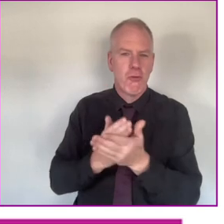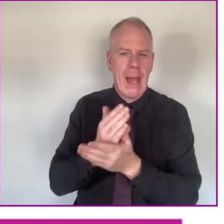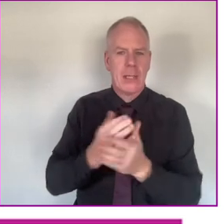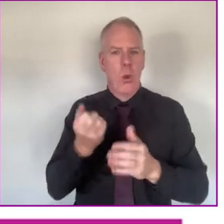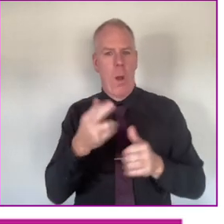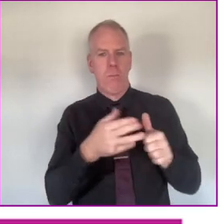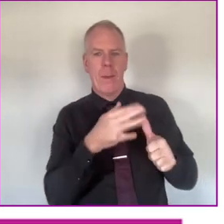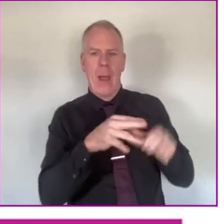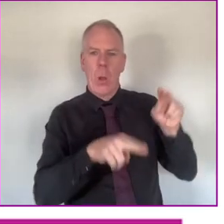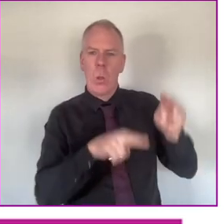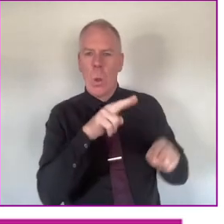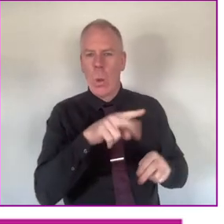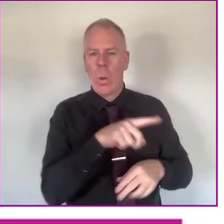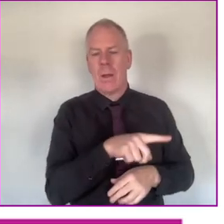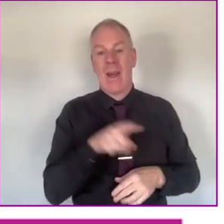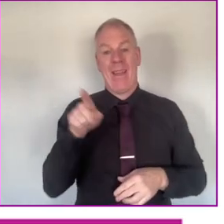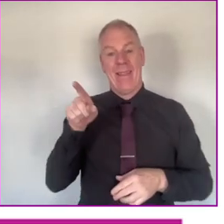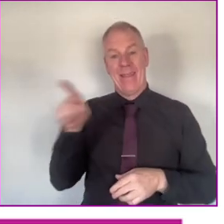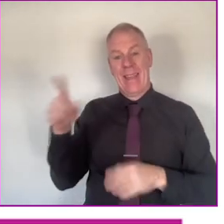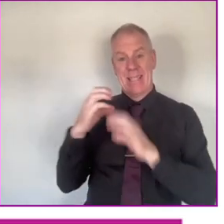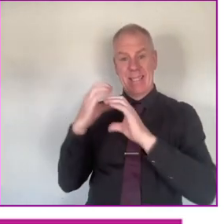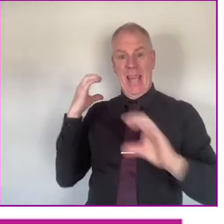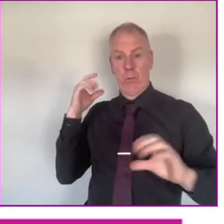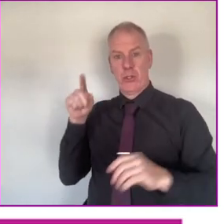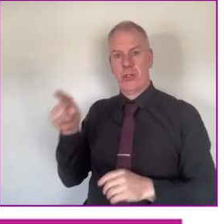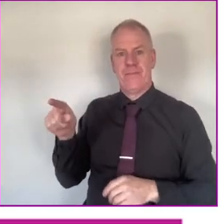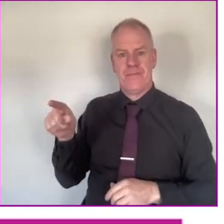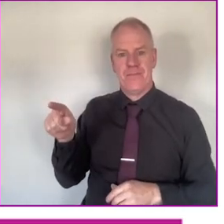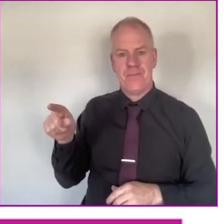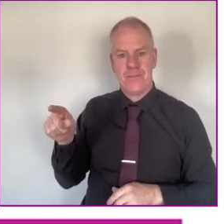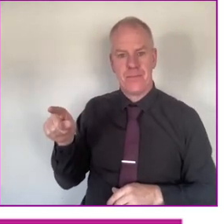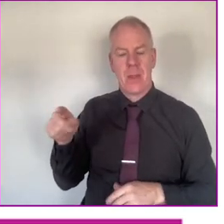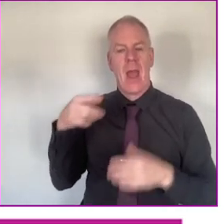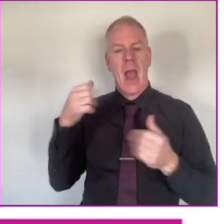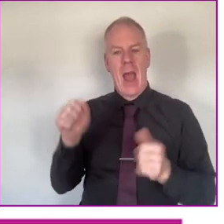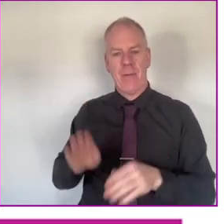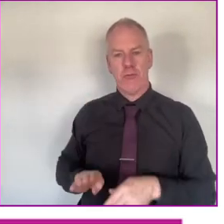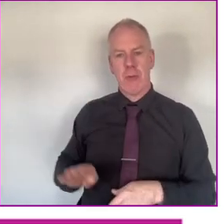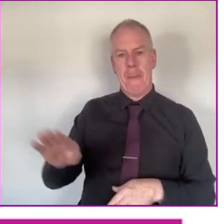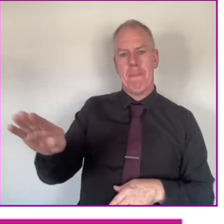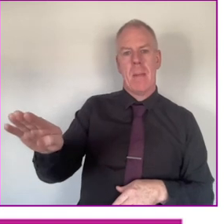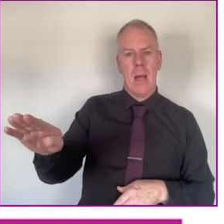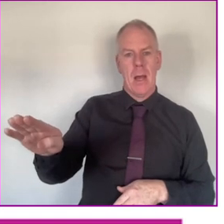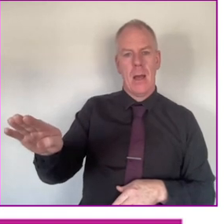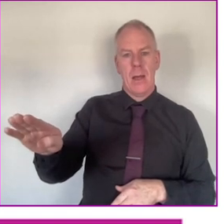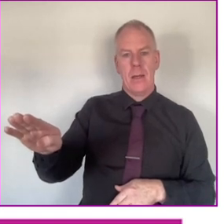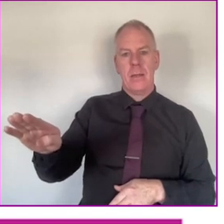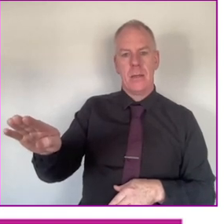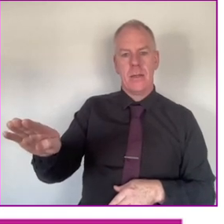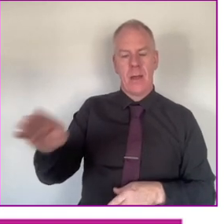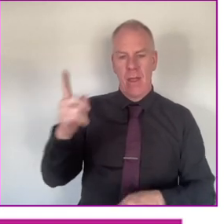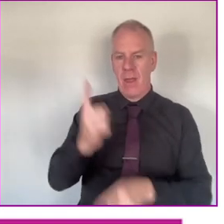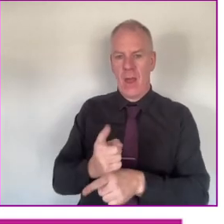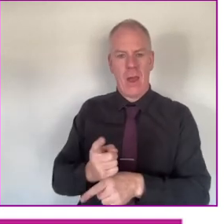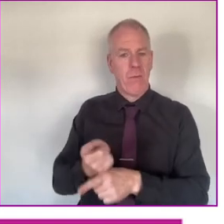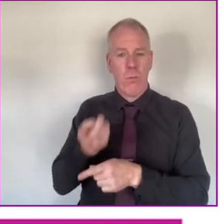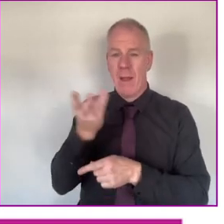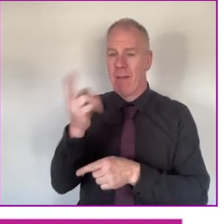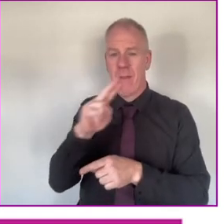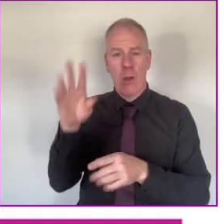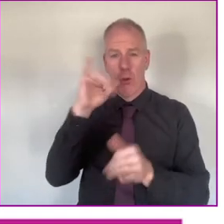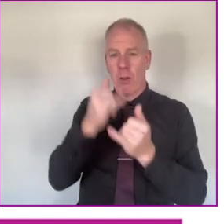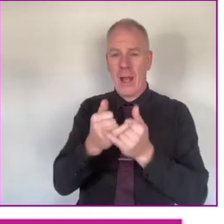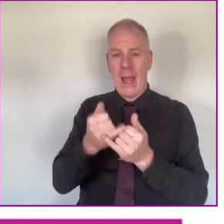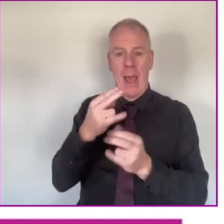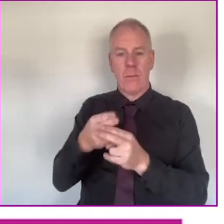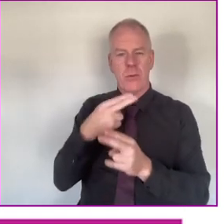trains or preparing new trains. And this carriage, it shows a ramp that's been extended and it's not